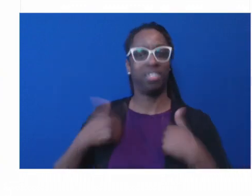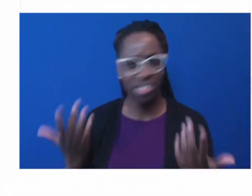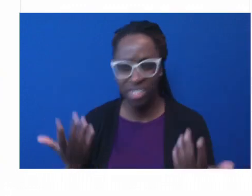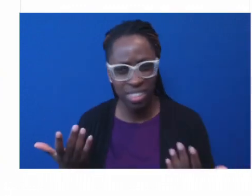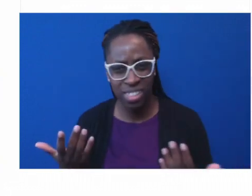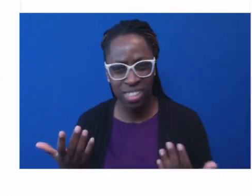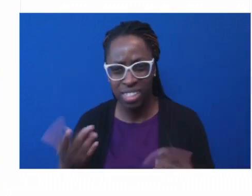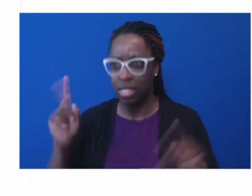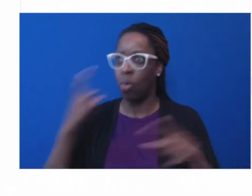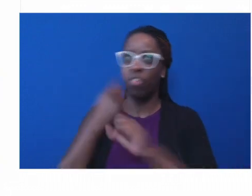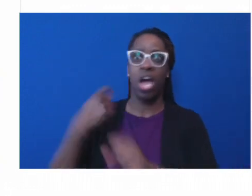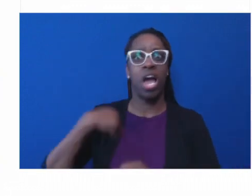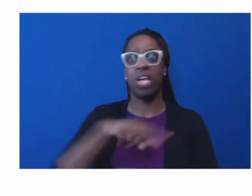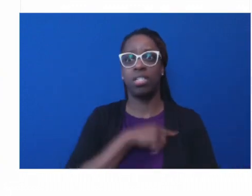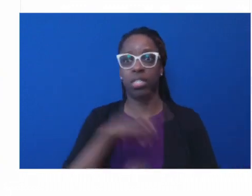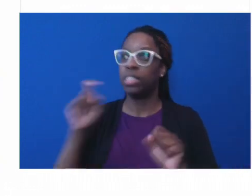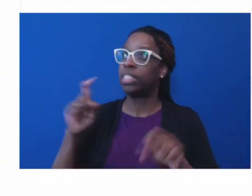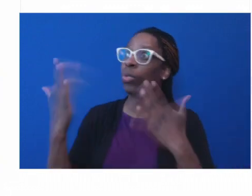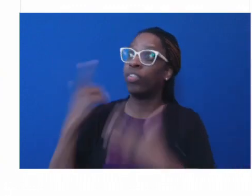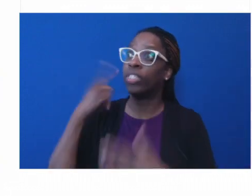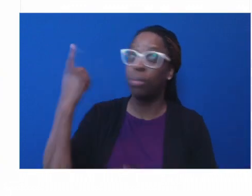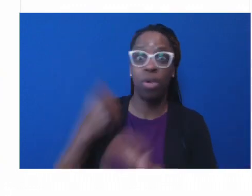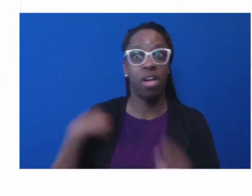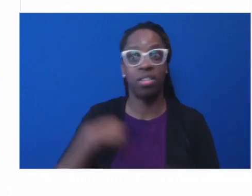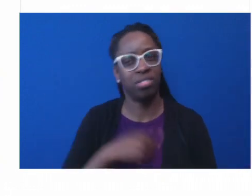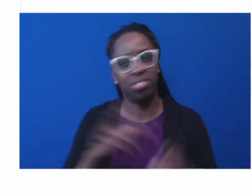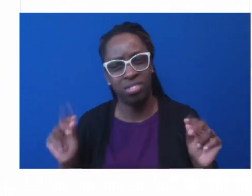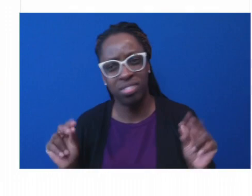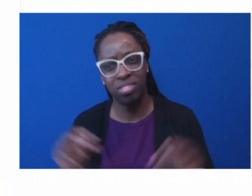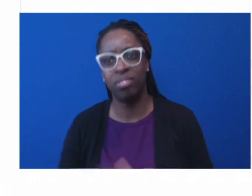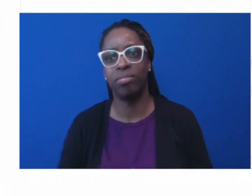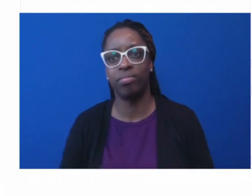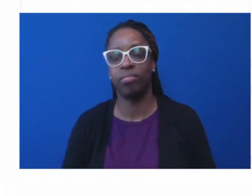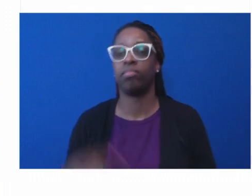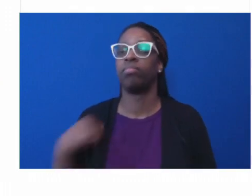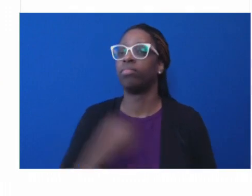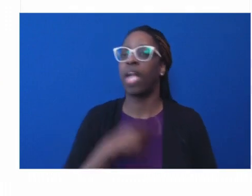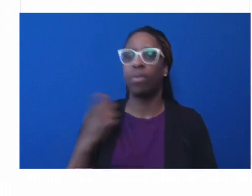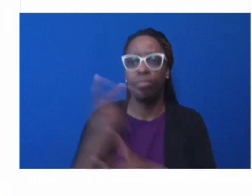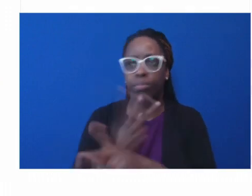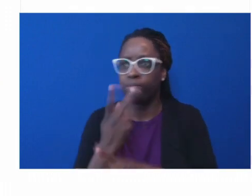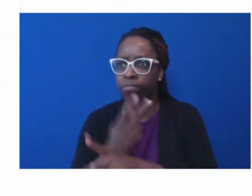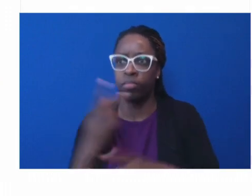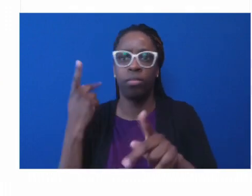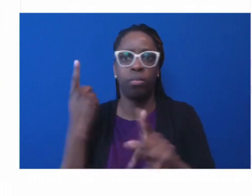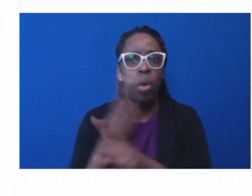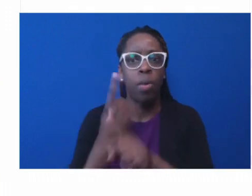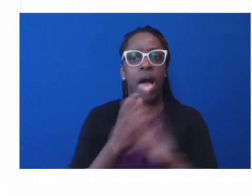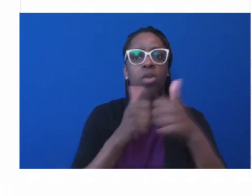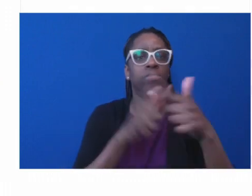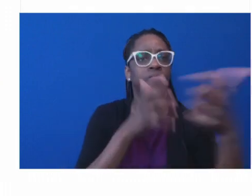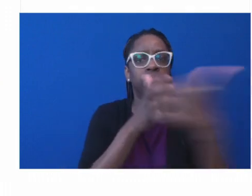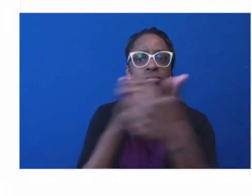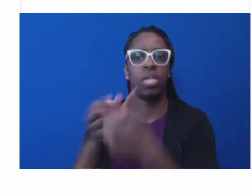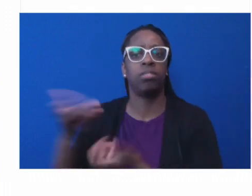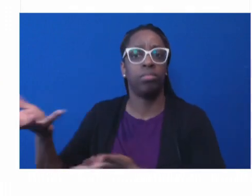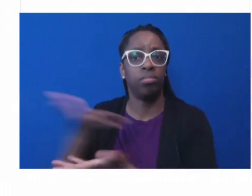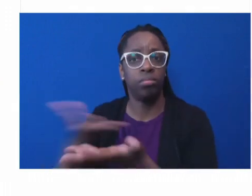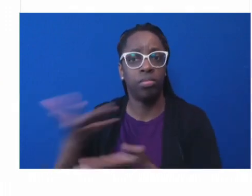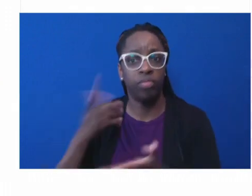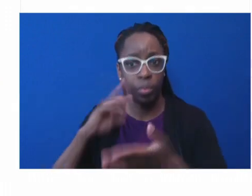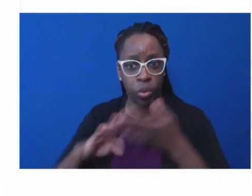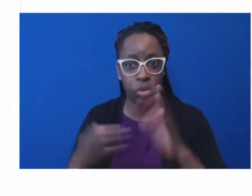engagement and there's, then you can start to build that trust. But we can't wait. And even if they disappoint us again, Stephen,